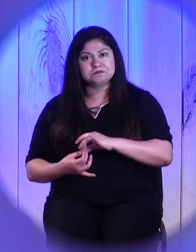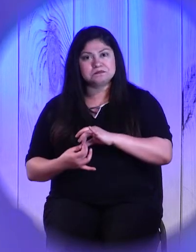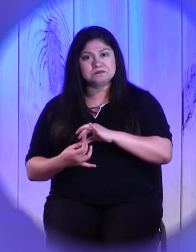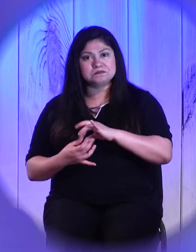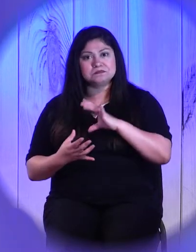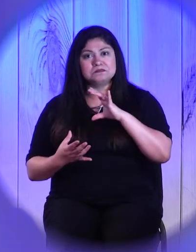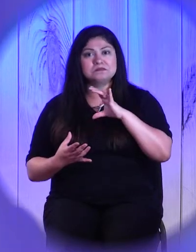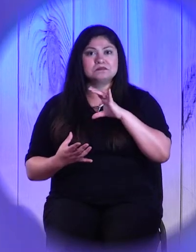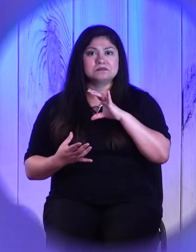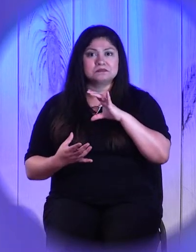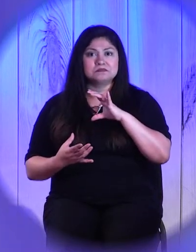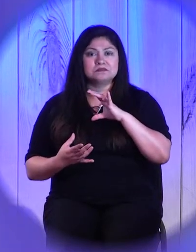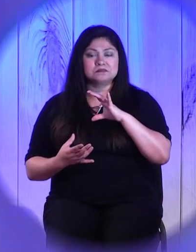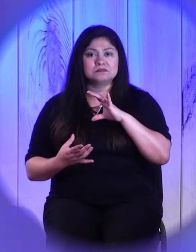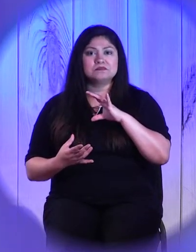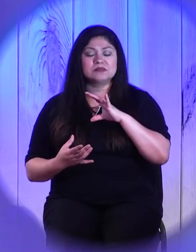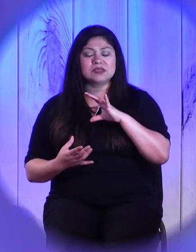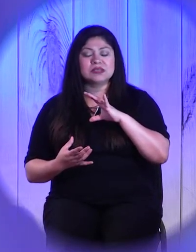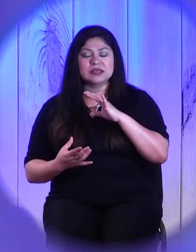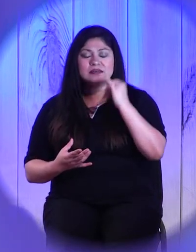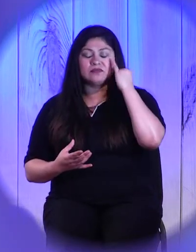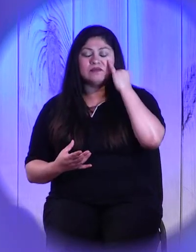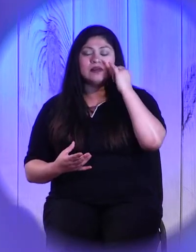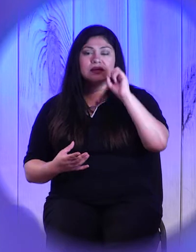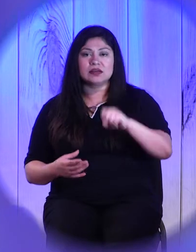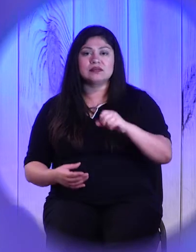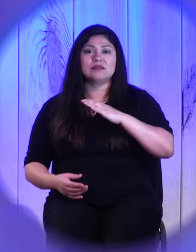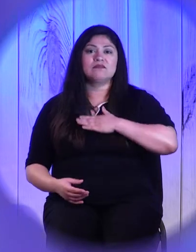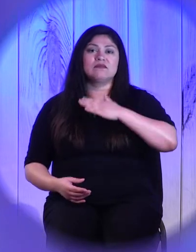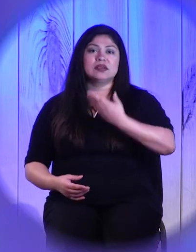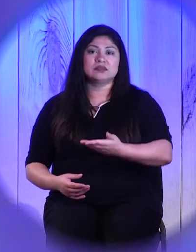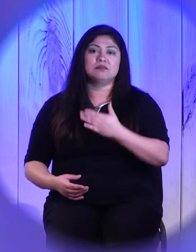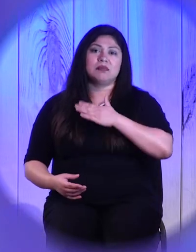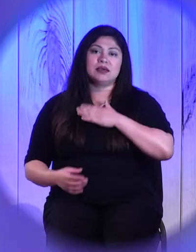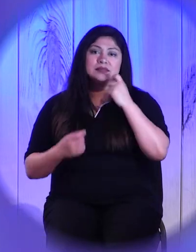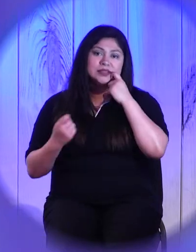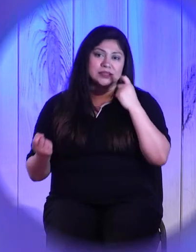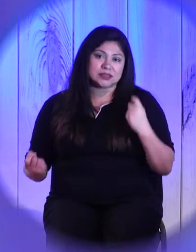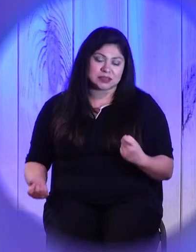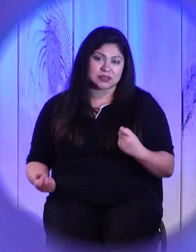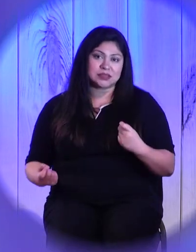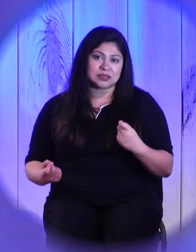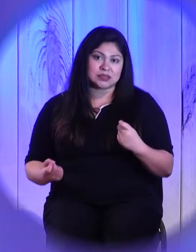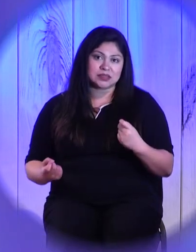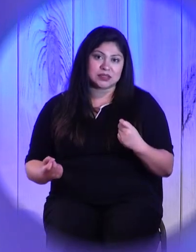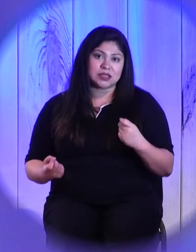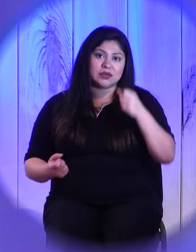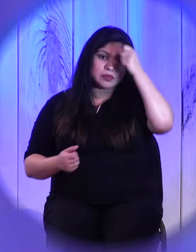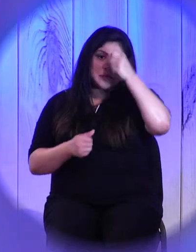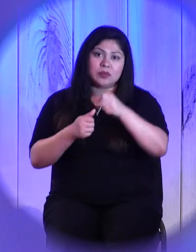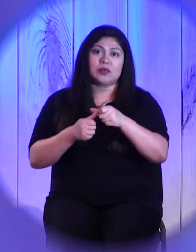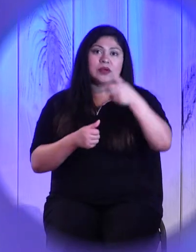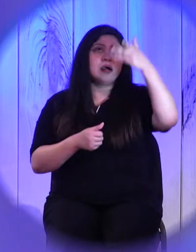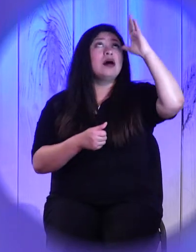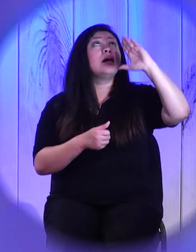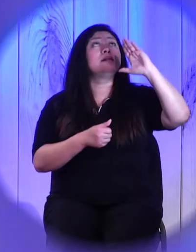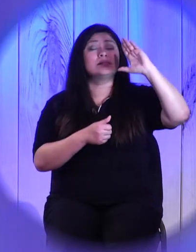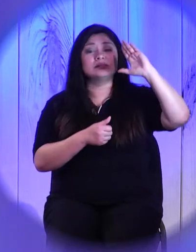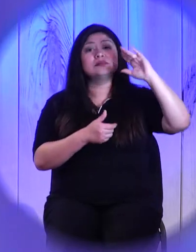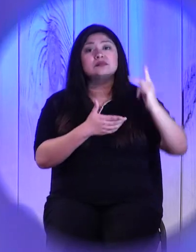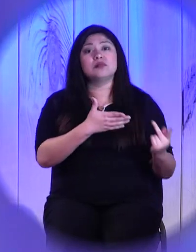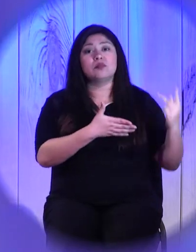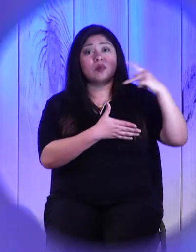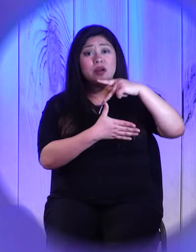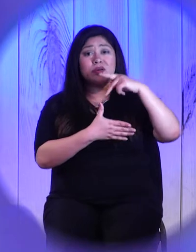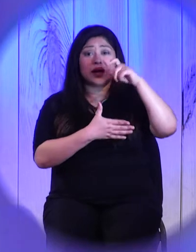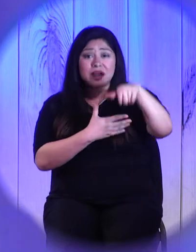And that if I could confess that sin and remember to keep God as the priority of my life, then I just don't get